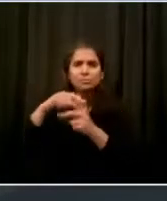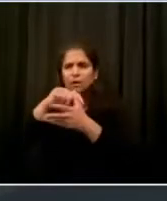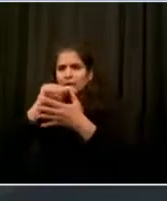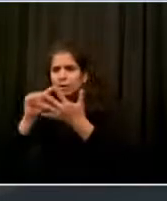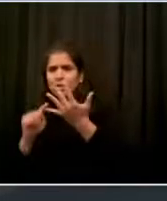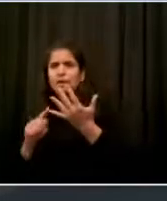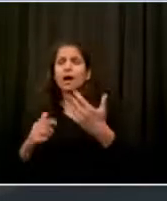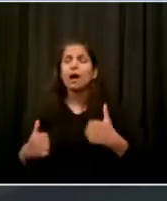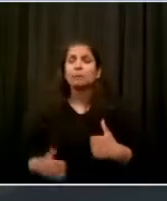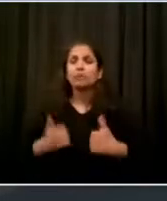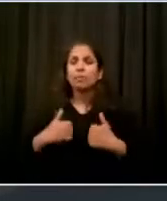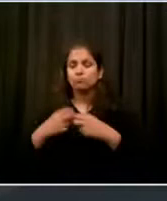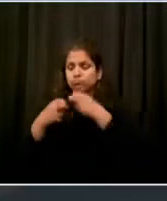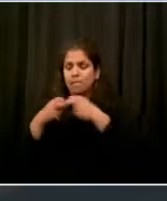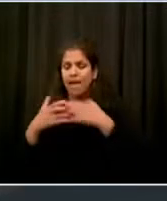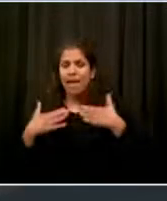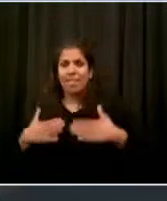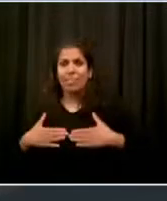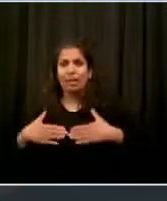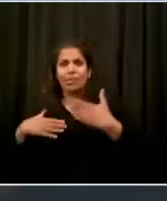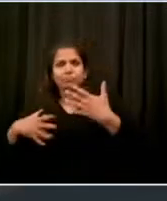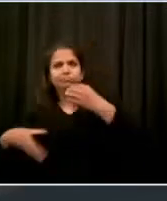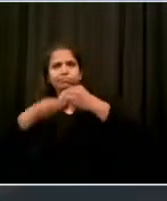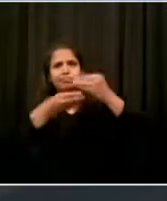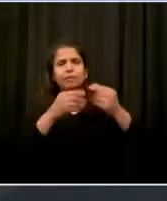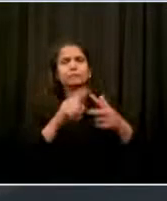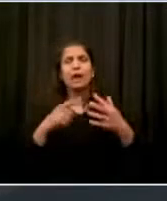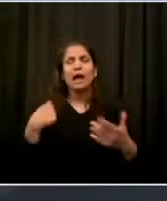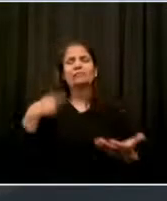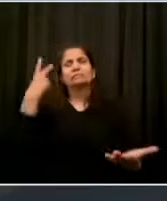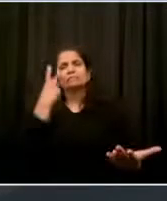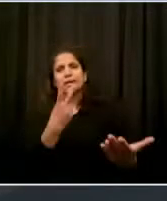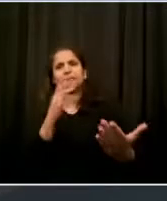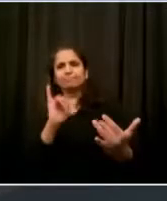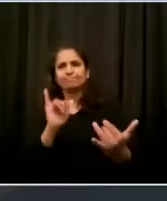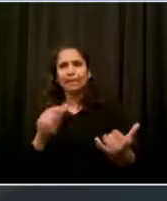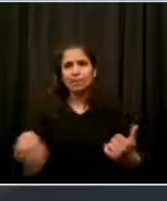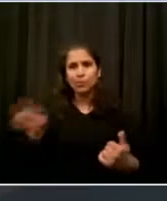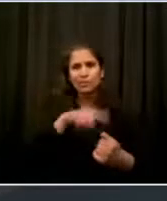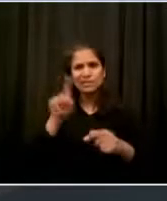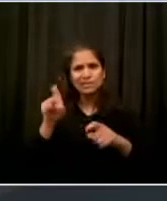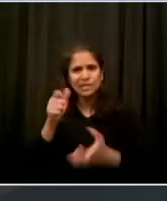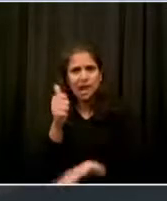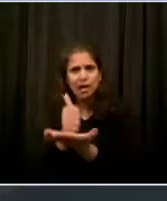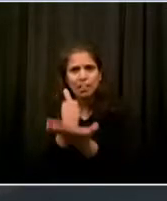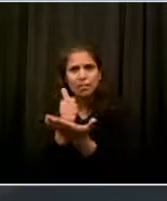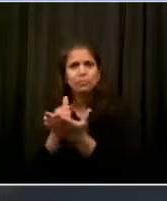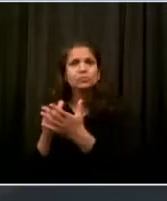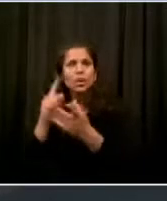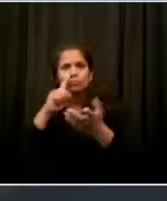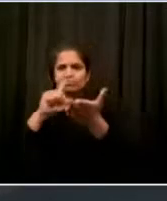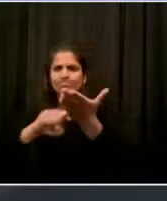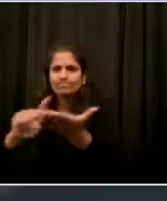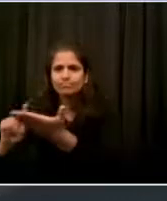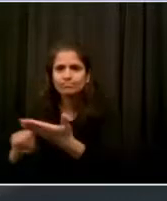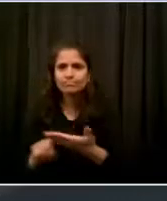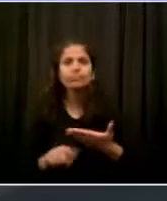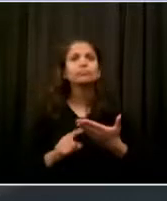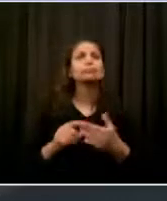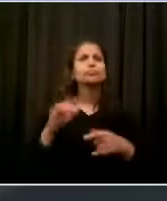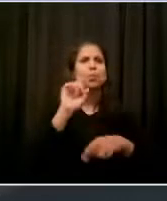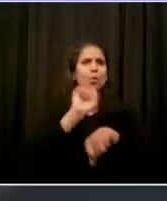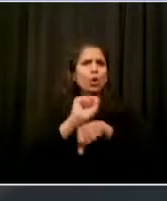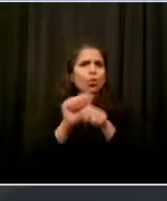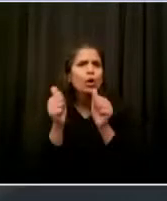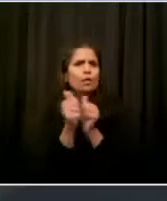health resources in the communities hardest hit by the pandemic, working with 270 community faith-based